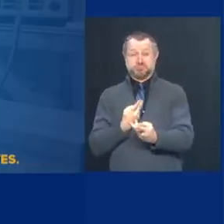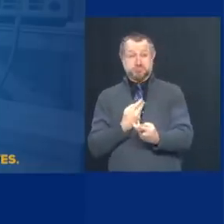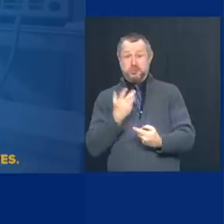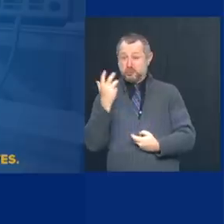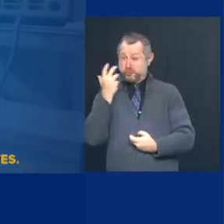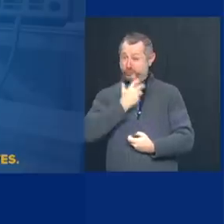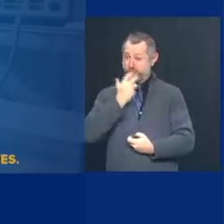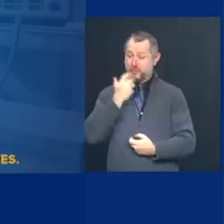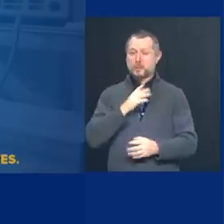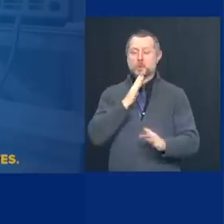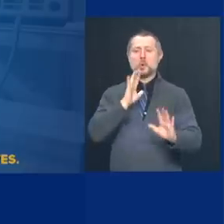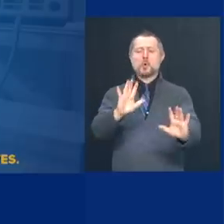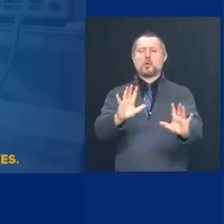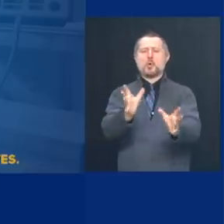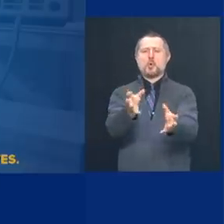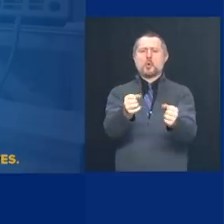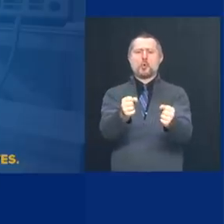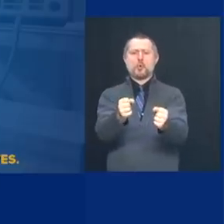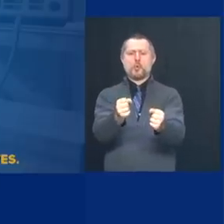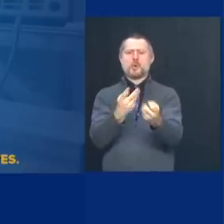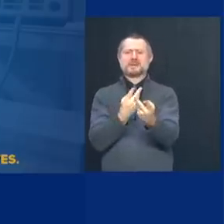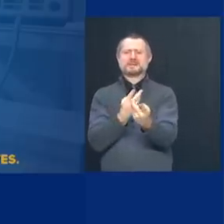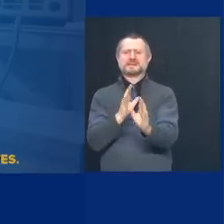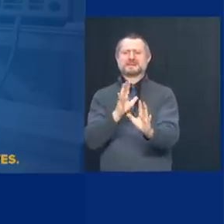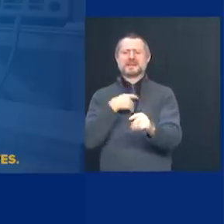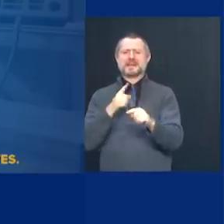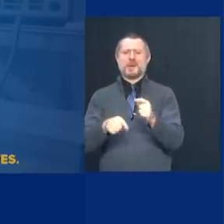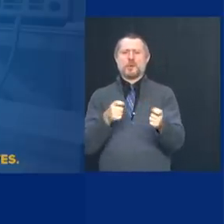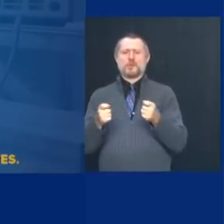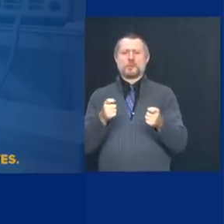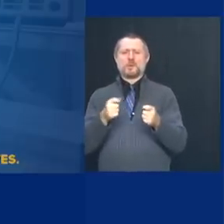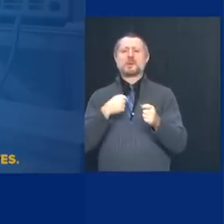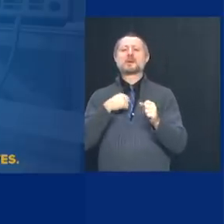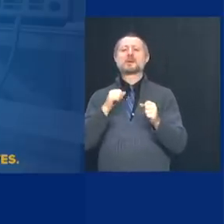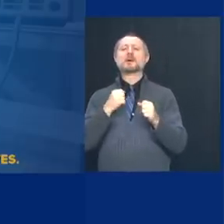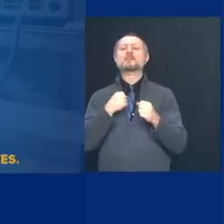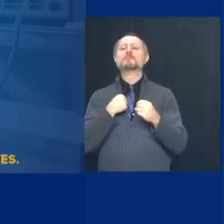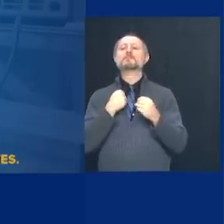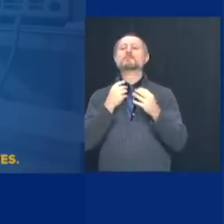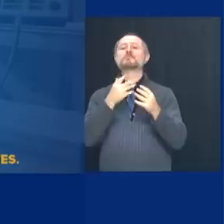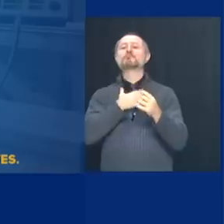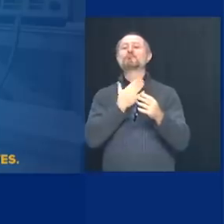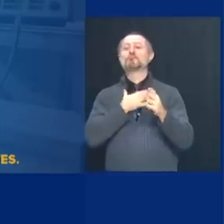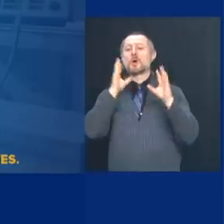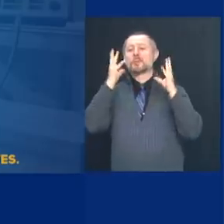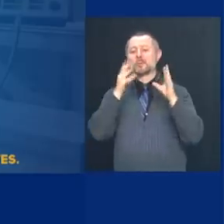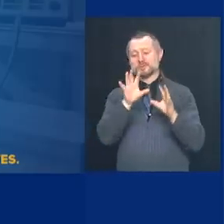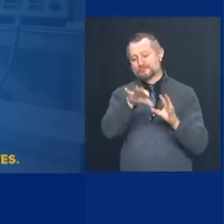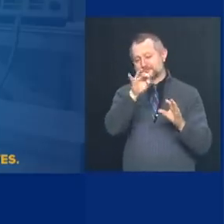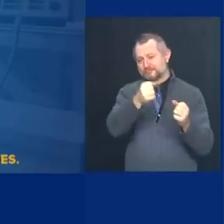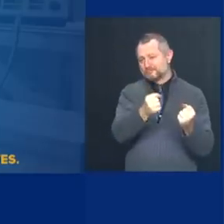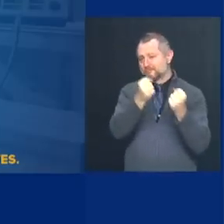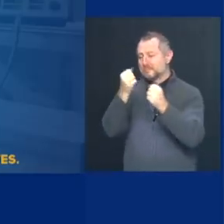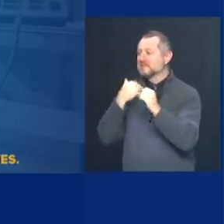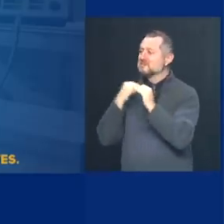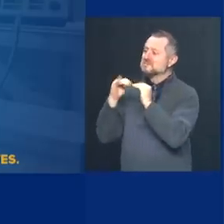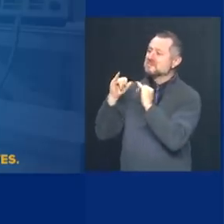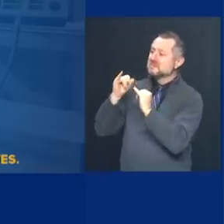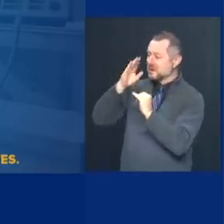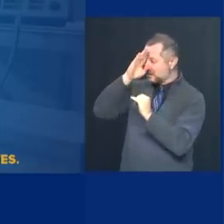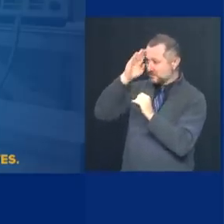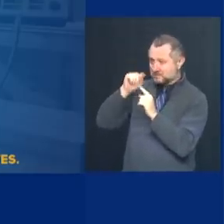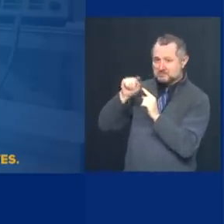I'm going to put you in a, uh, ambulance and drive you to my sister hospital that has less